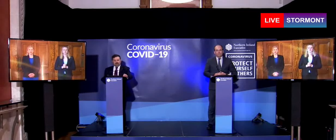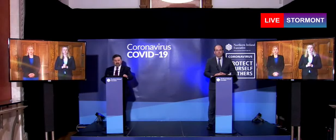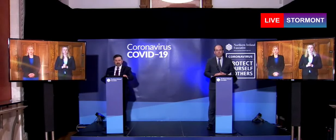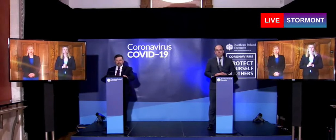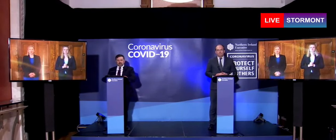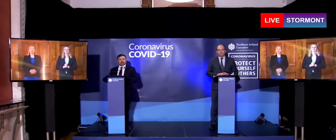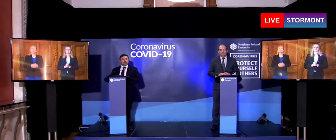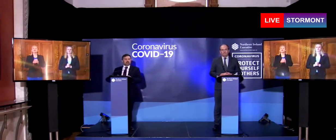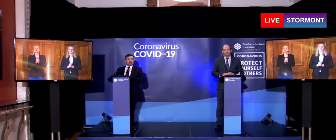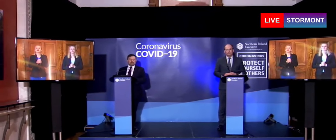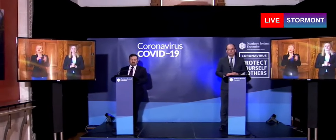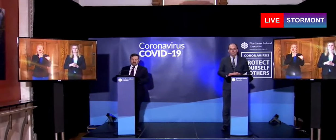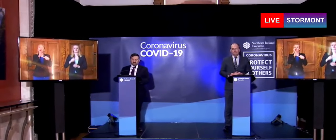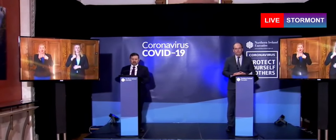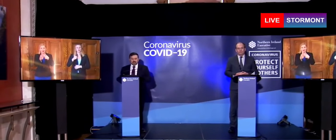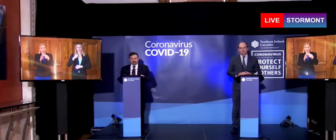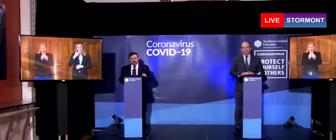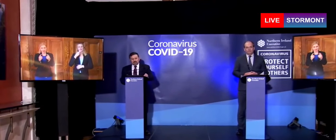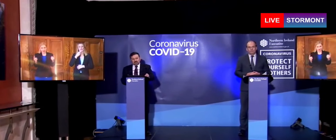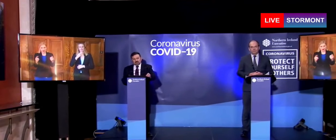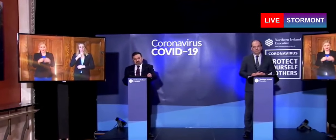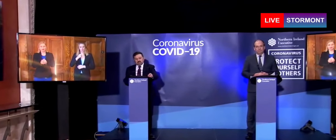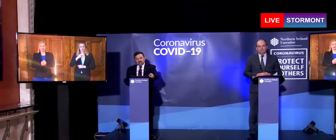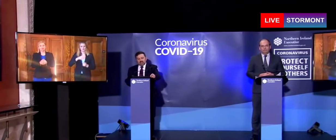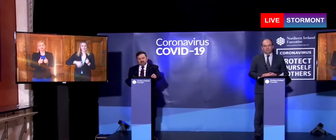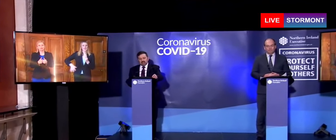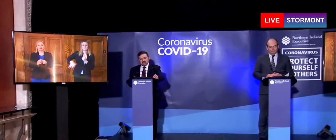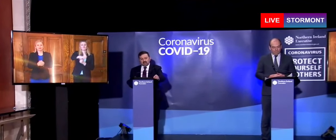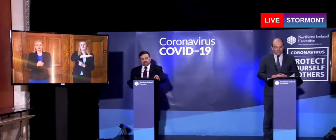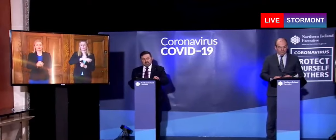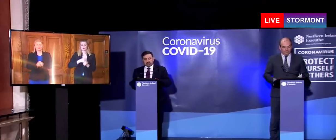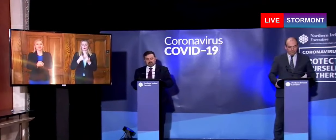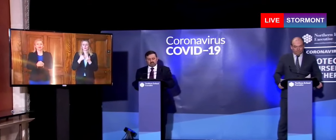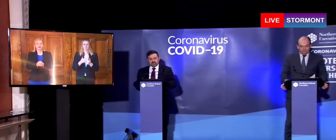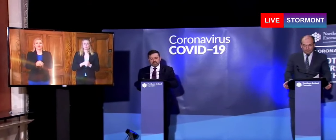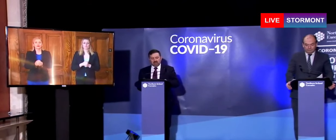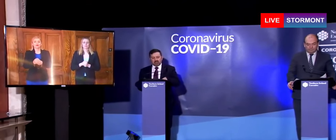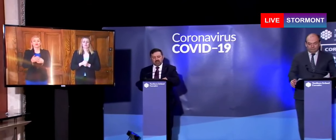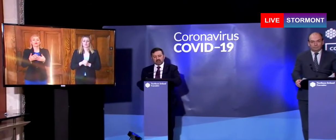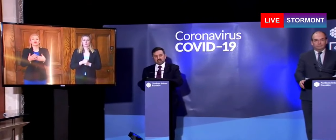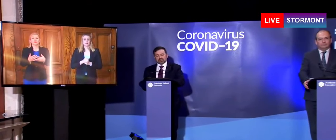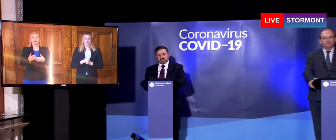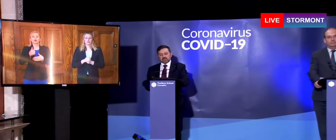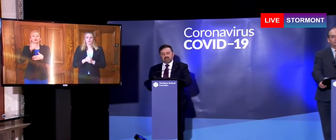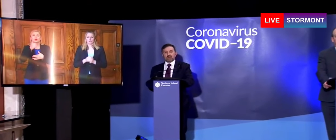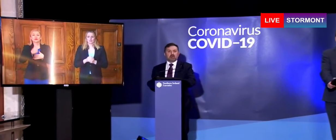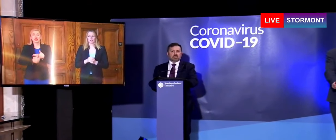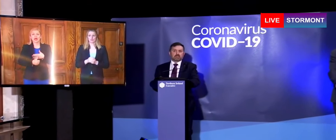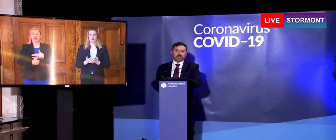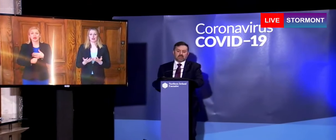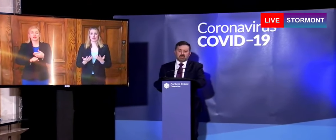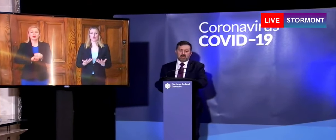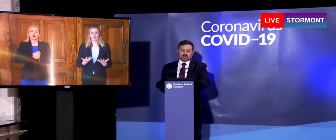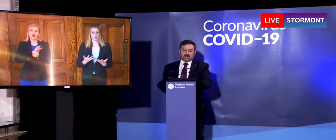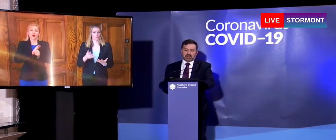Good afternoon, everyone. Today, as this terrible virus touches every